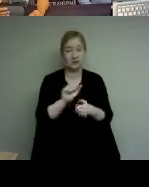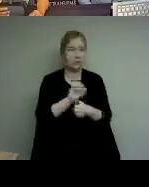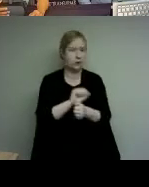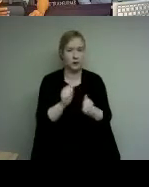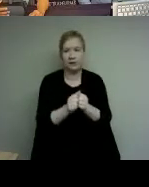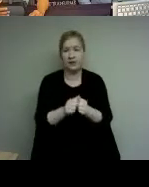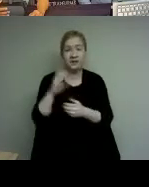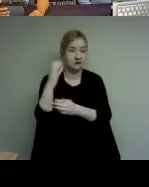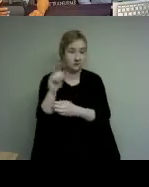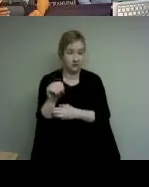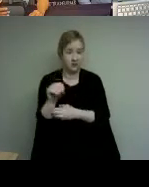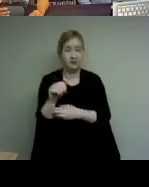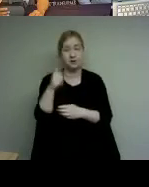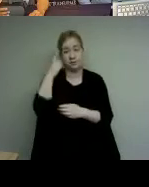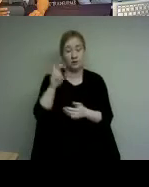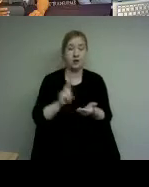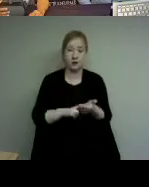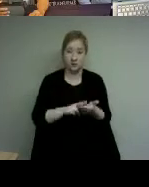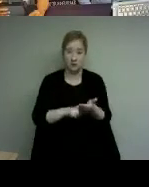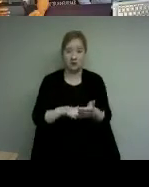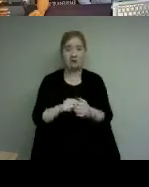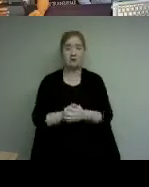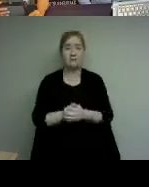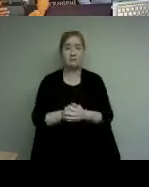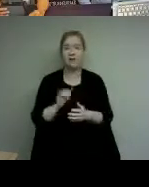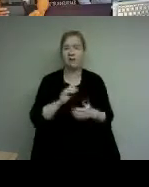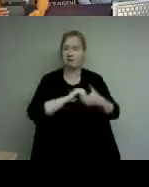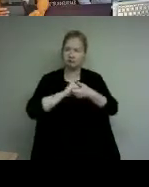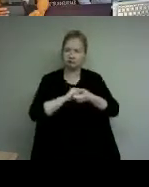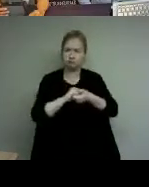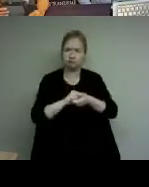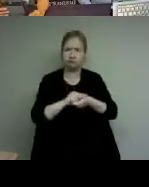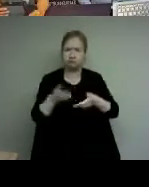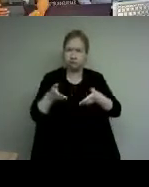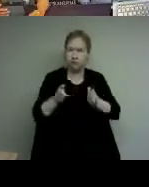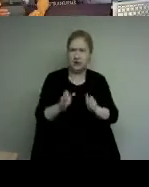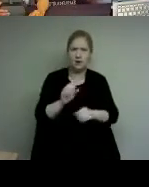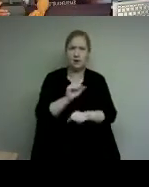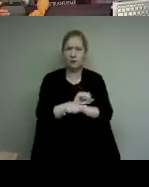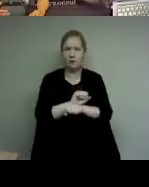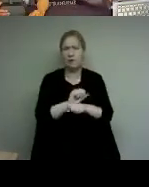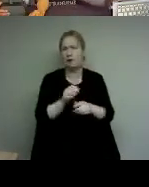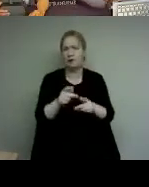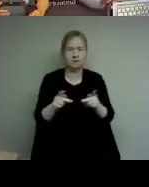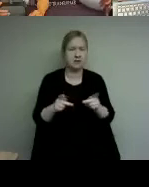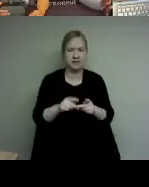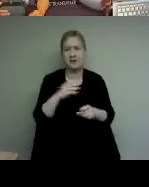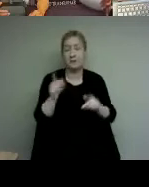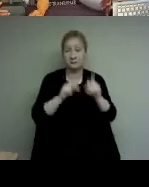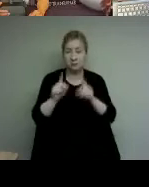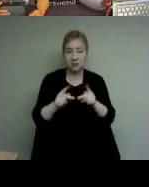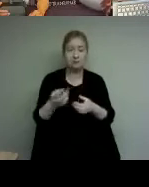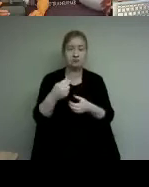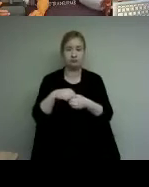local economic development projects this partnership enables the local workforce to gain valuable construction experience while